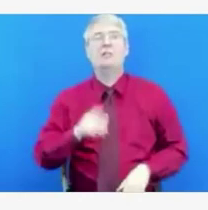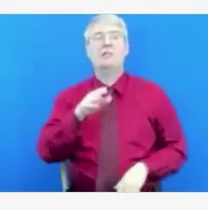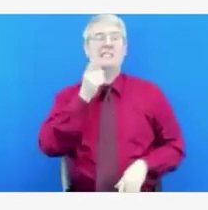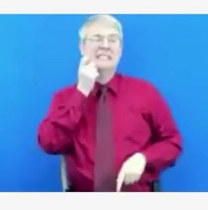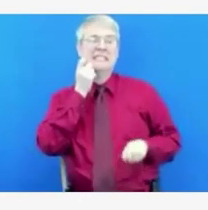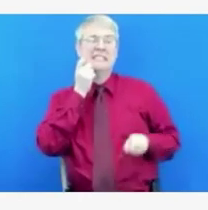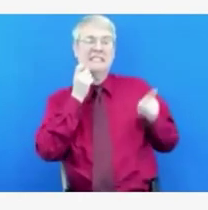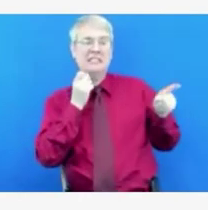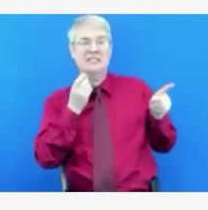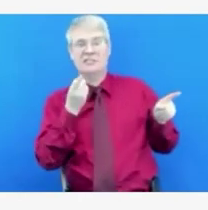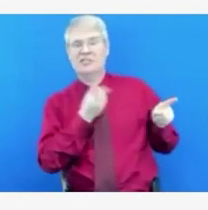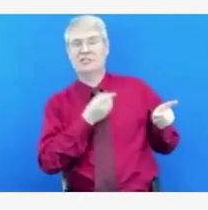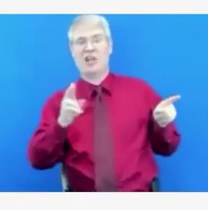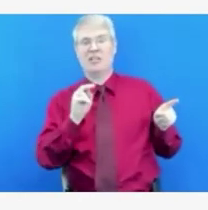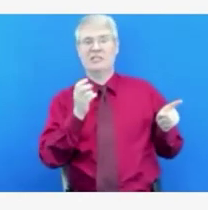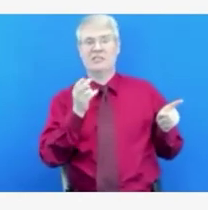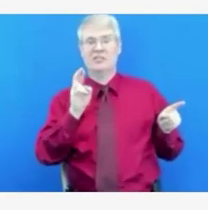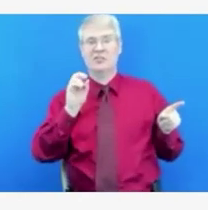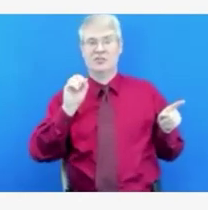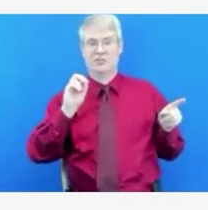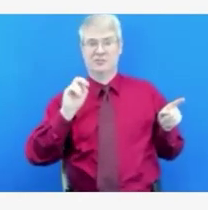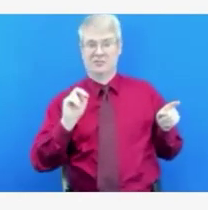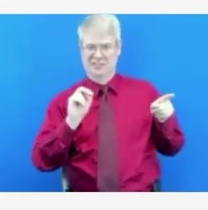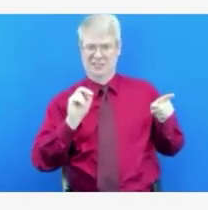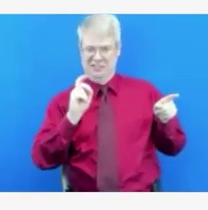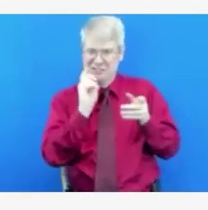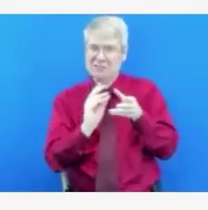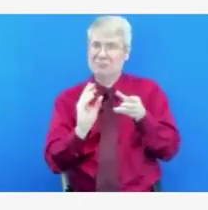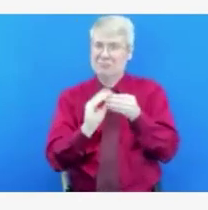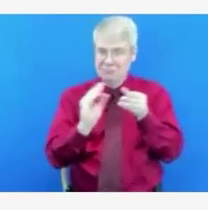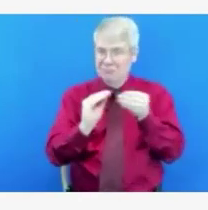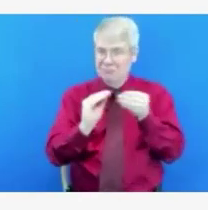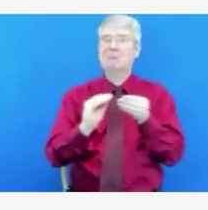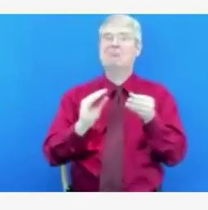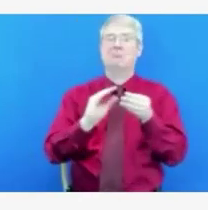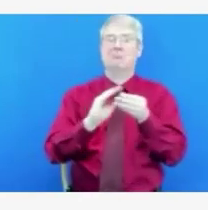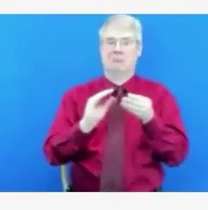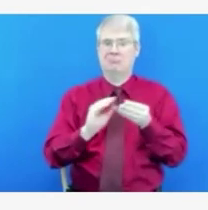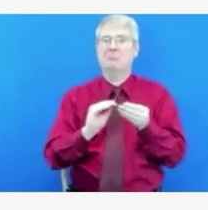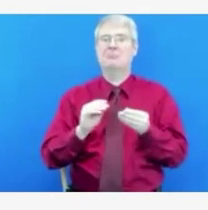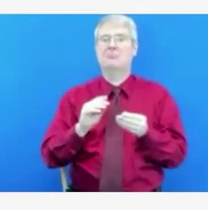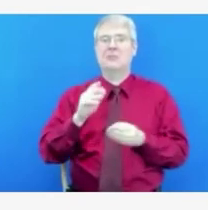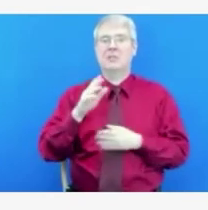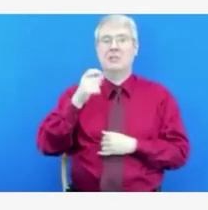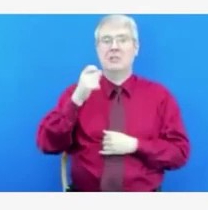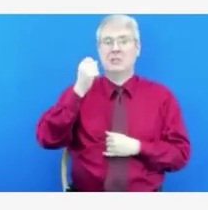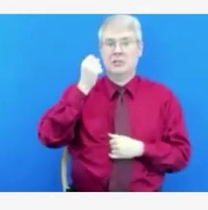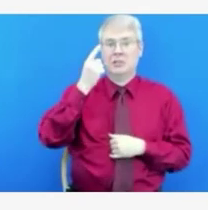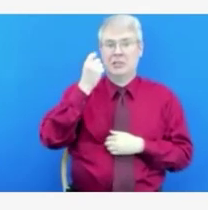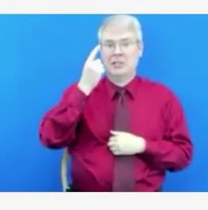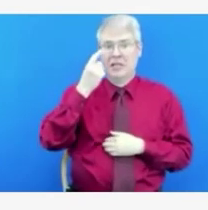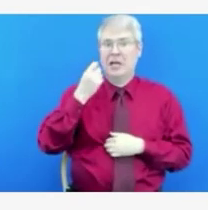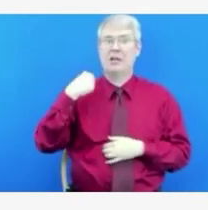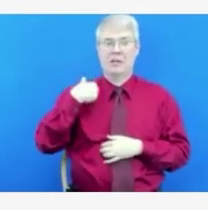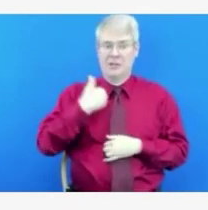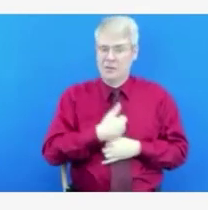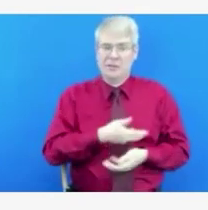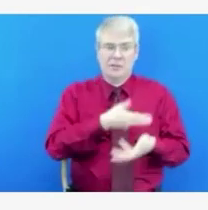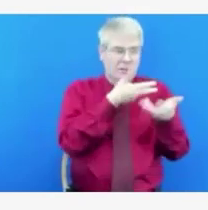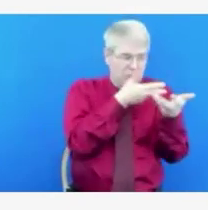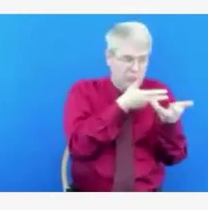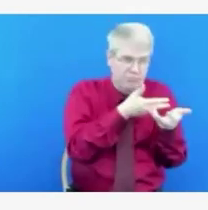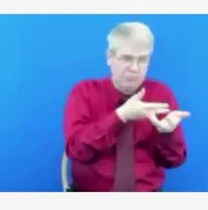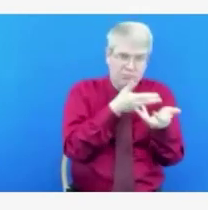process where we check in with literally every hospital in the state to see how things are going and to coordinate